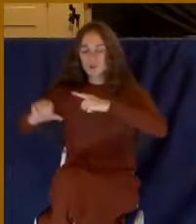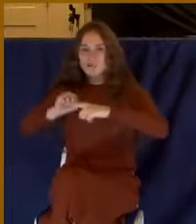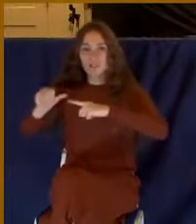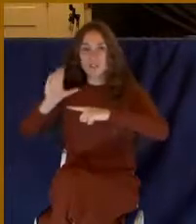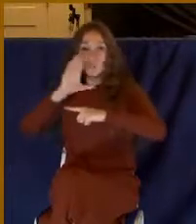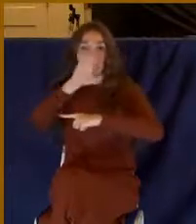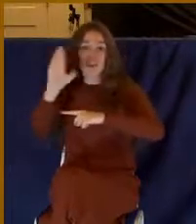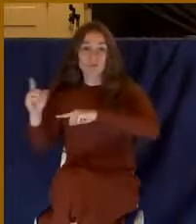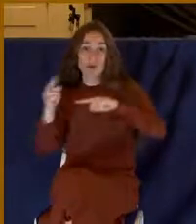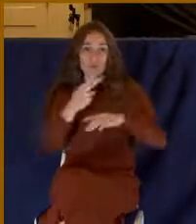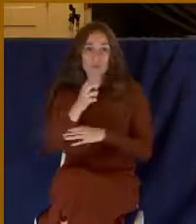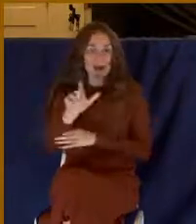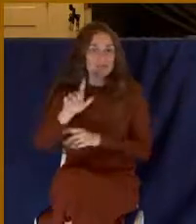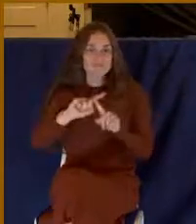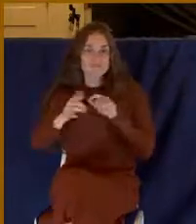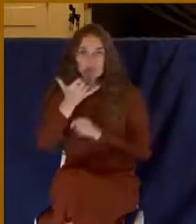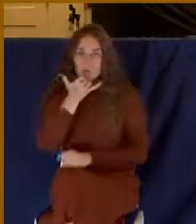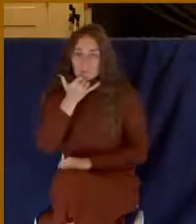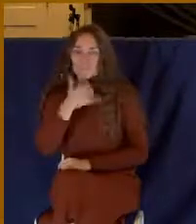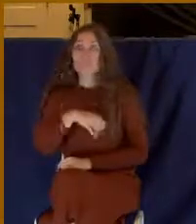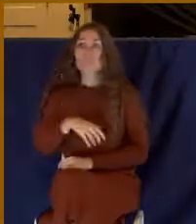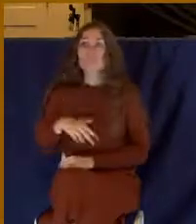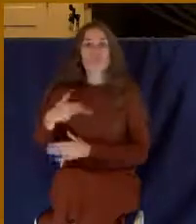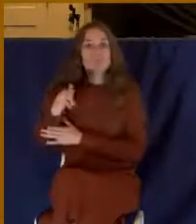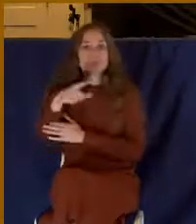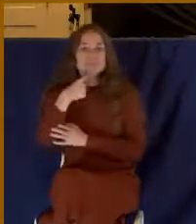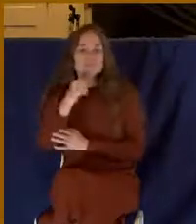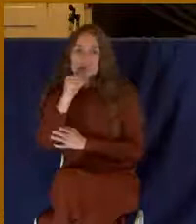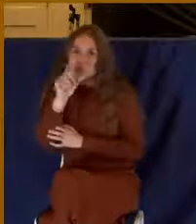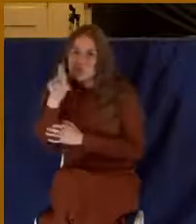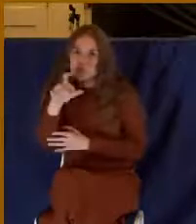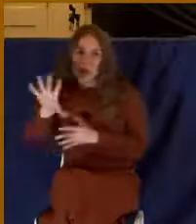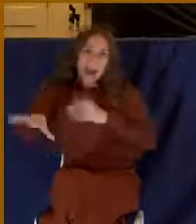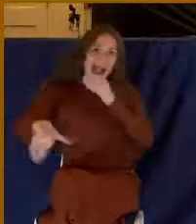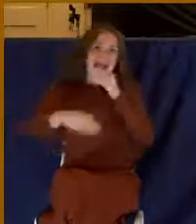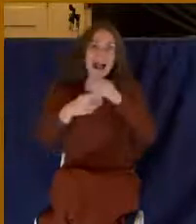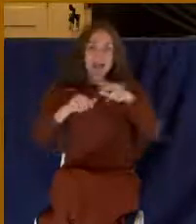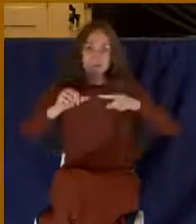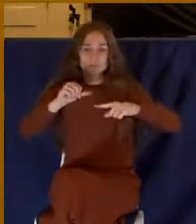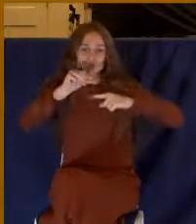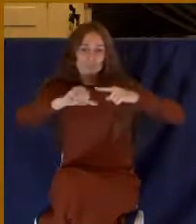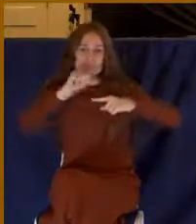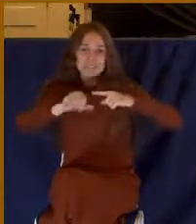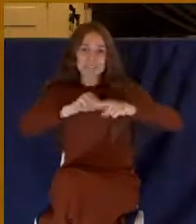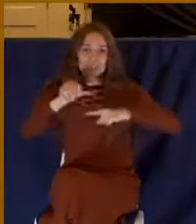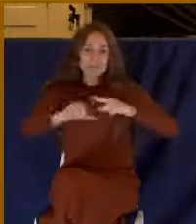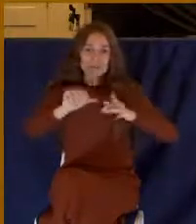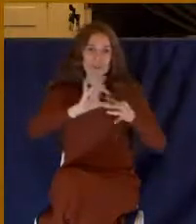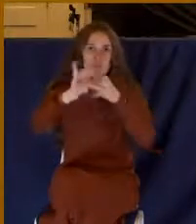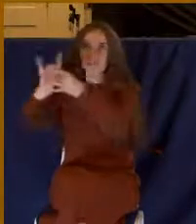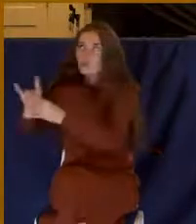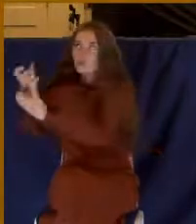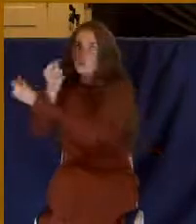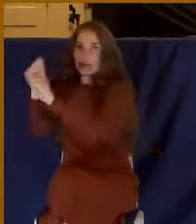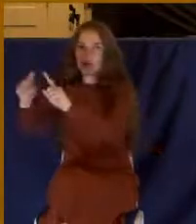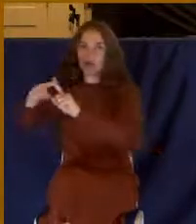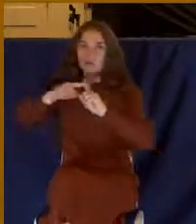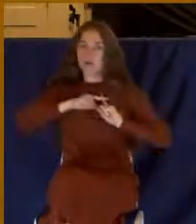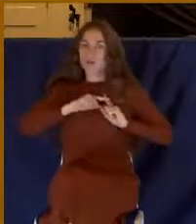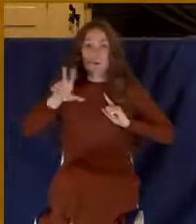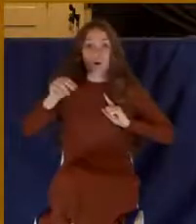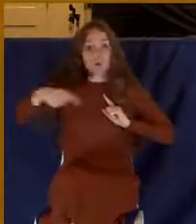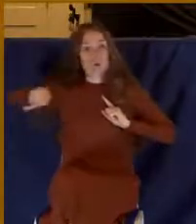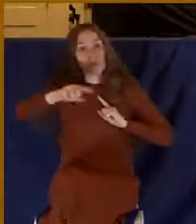saying, you need to add this. And Paul's saying, no, you don't need to add circumcision to Christ because you were already